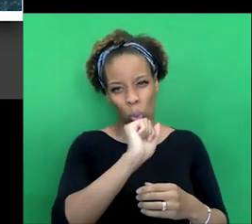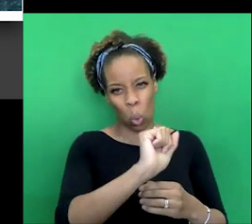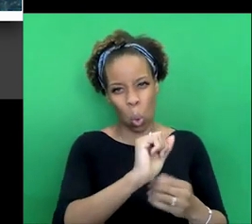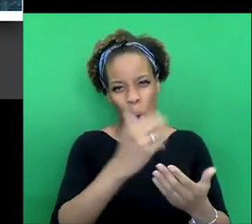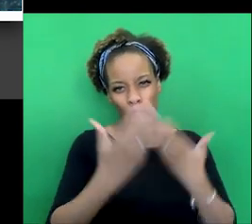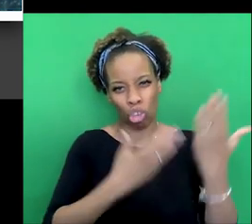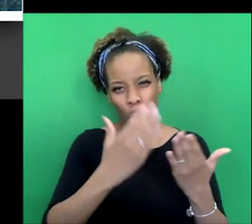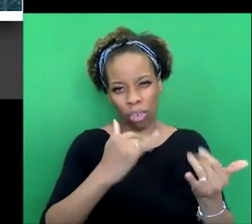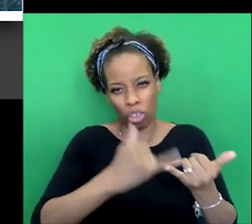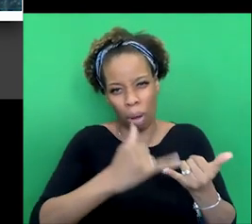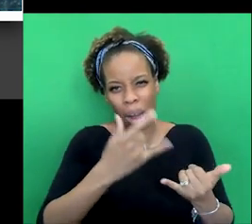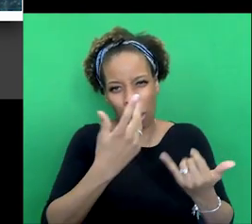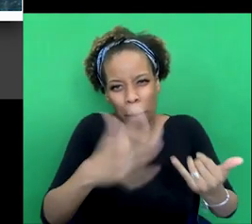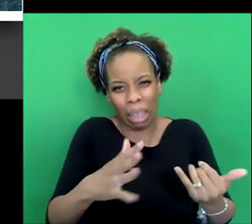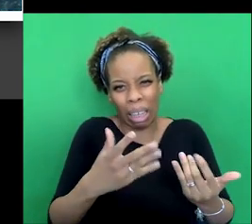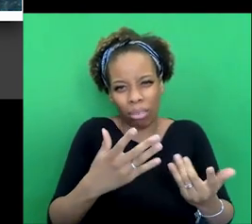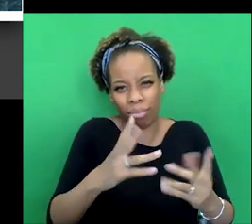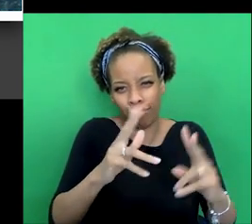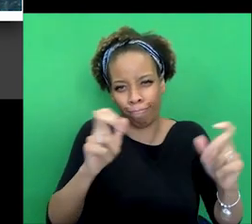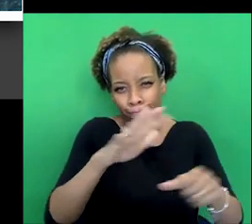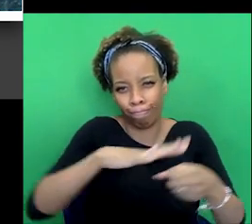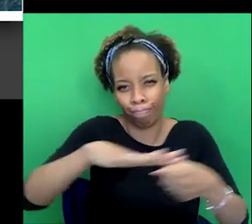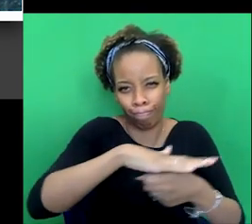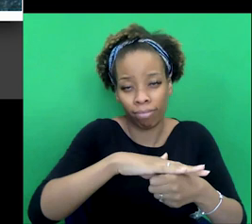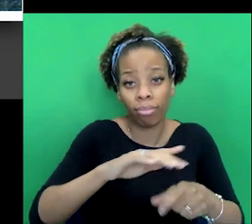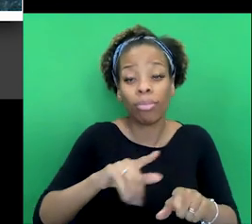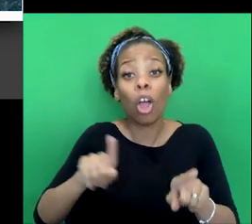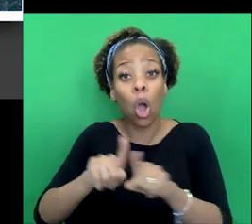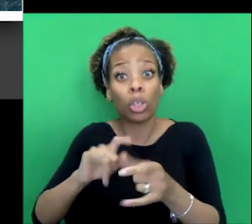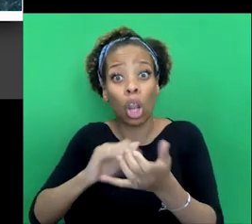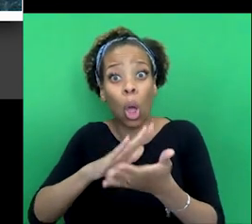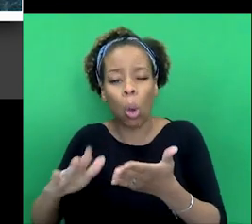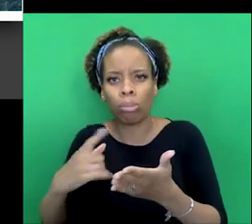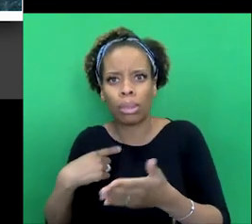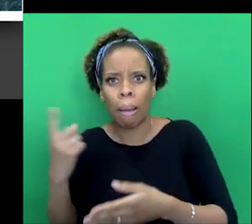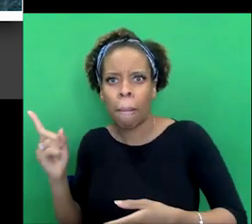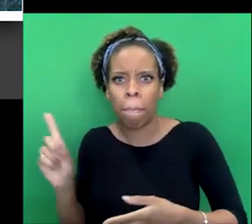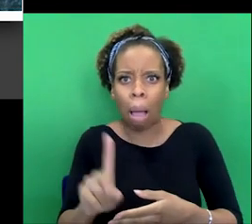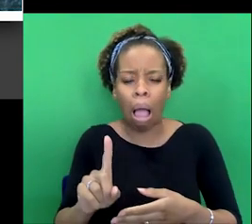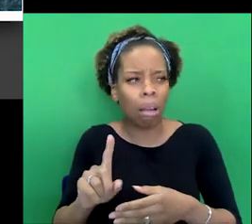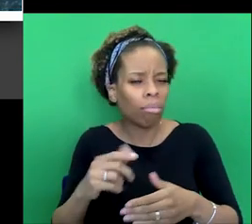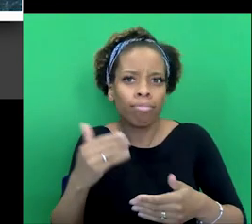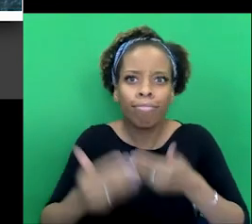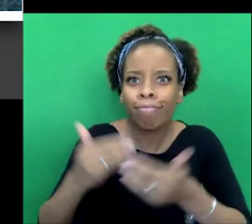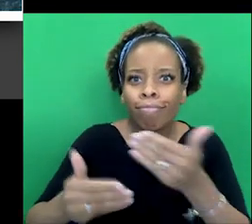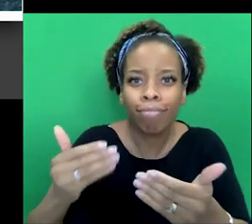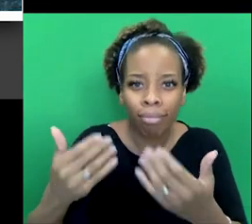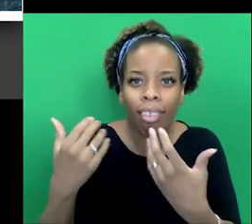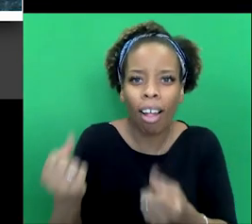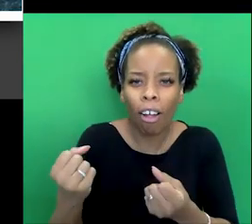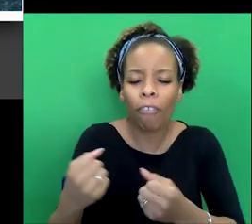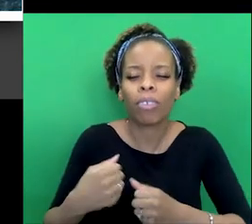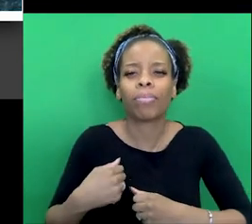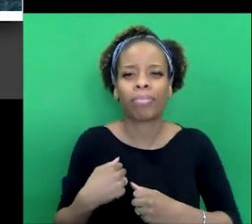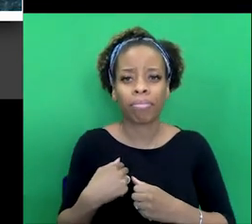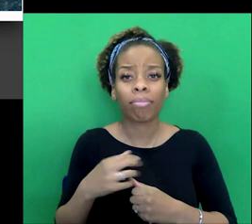the year that Holmes kind of returns as a, as a, as a recurring character, who we can expect to stick around for a bit. Do you think that